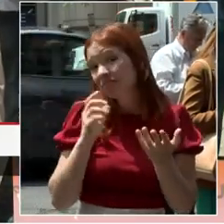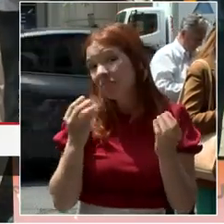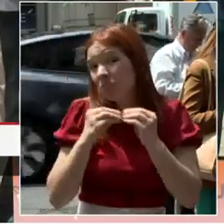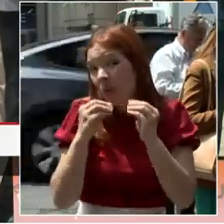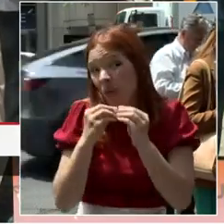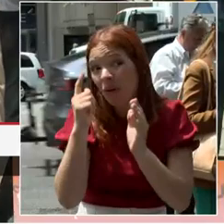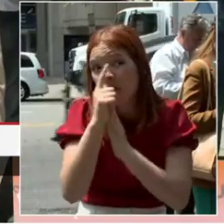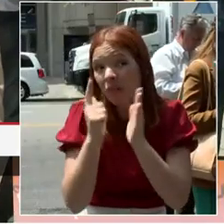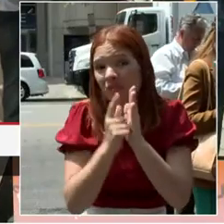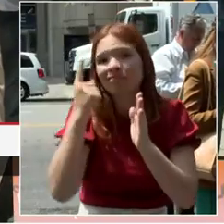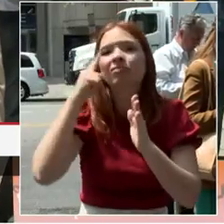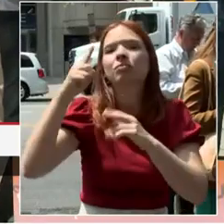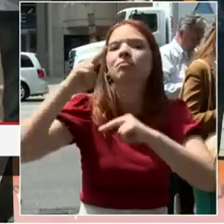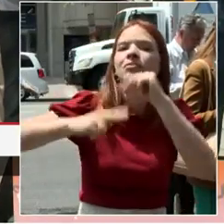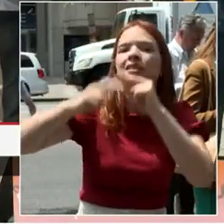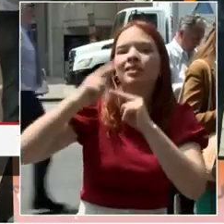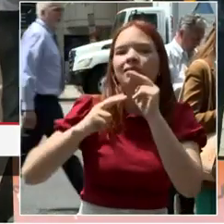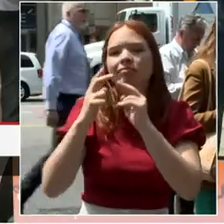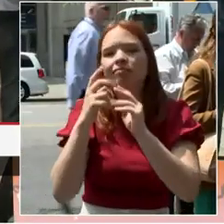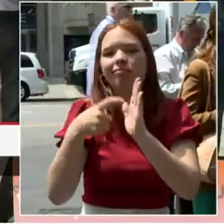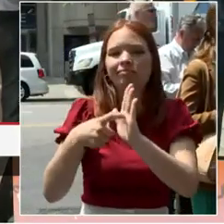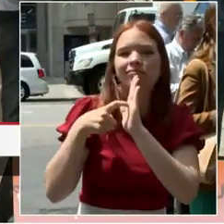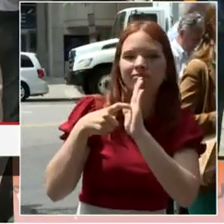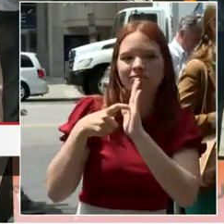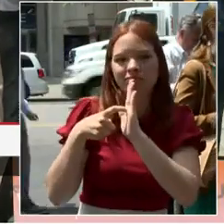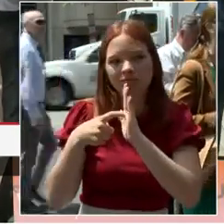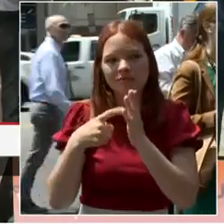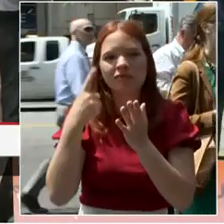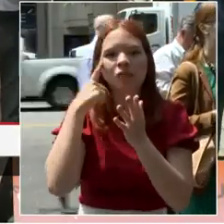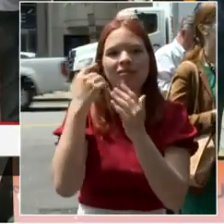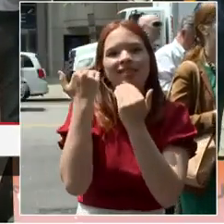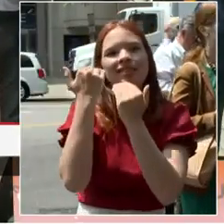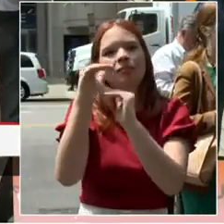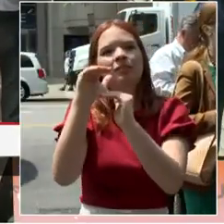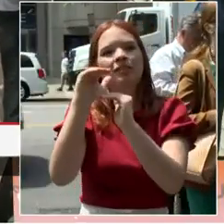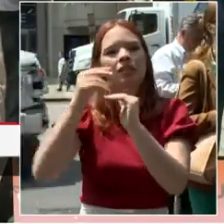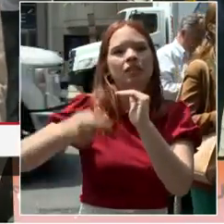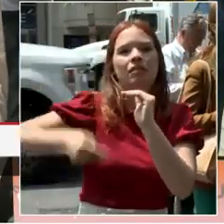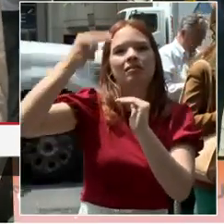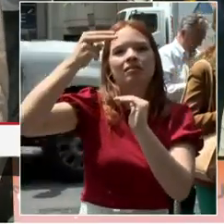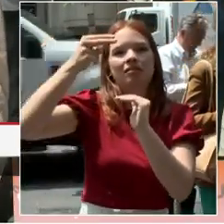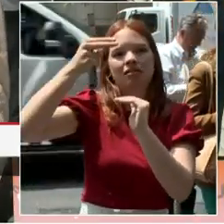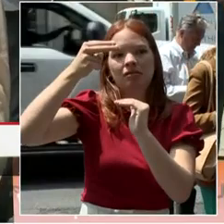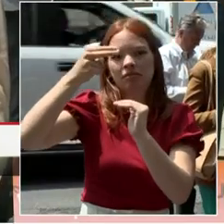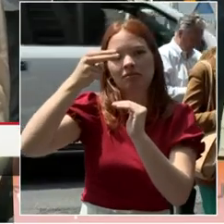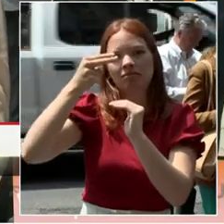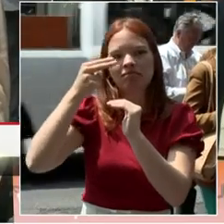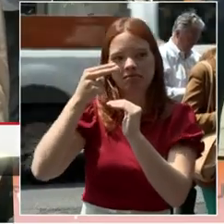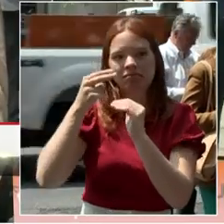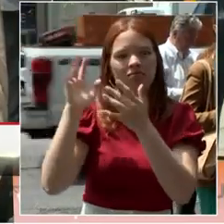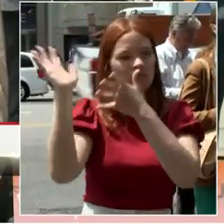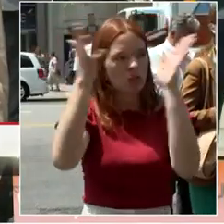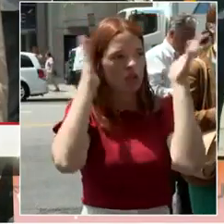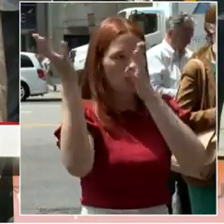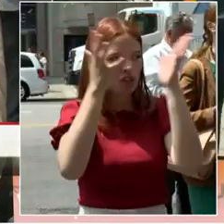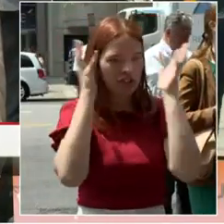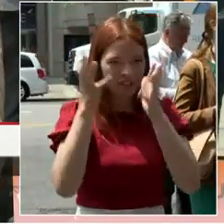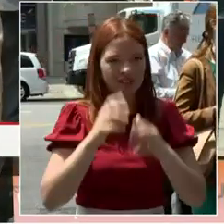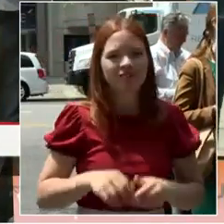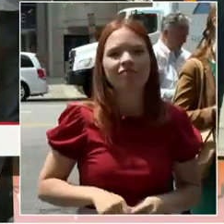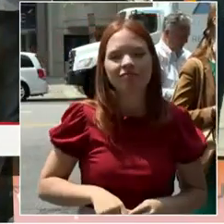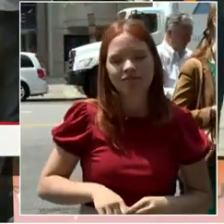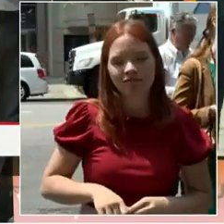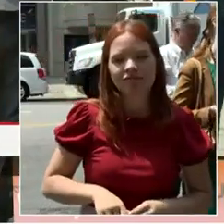So there's a policy environment that we also have to consider. To